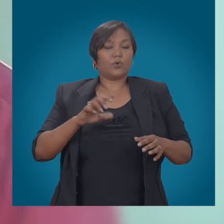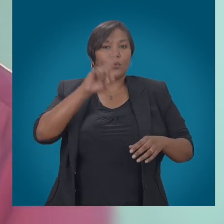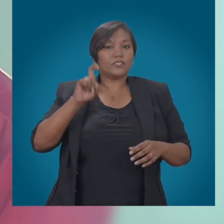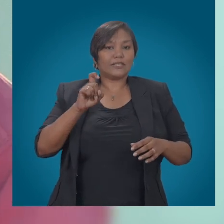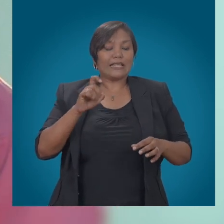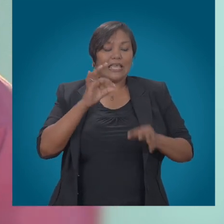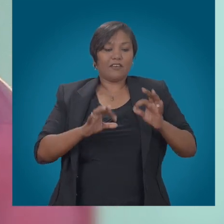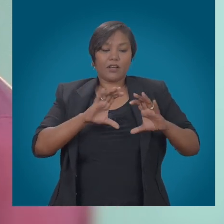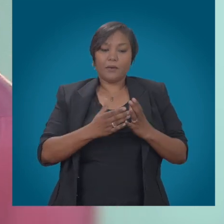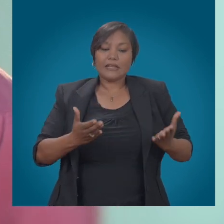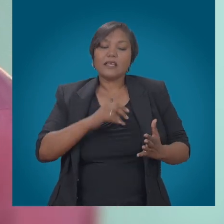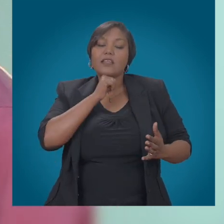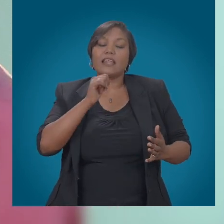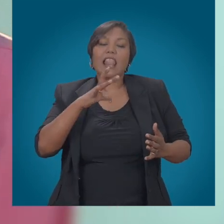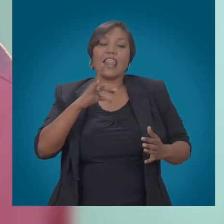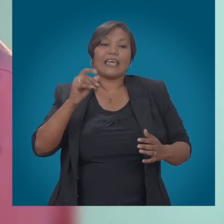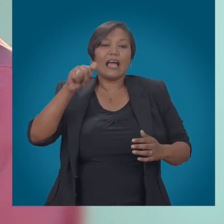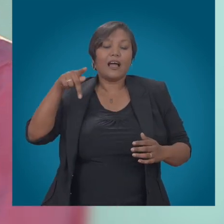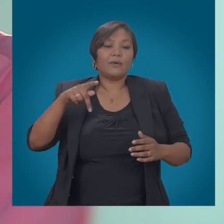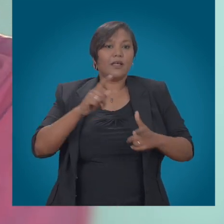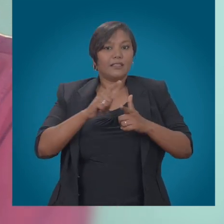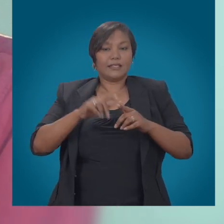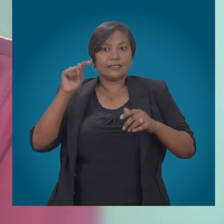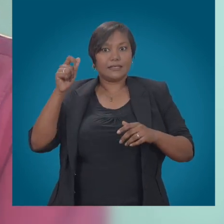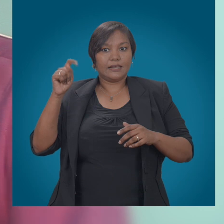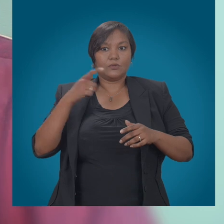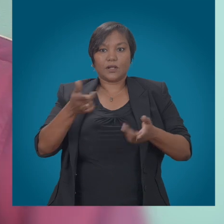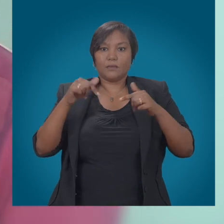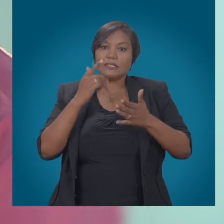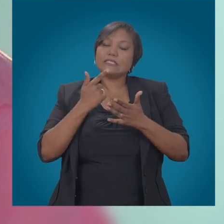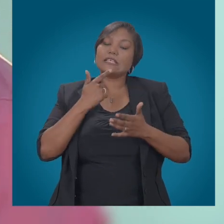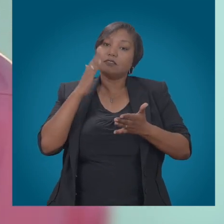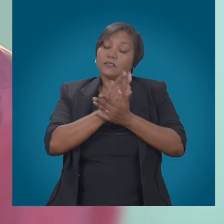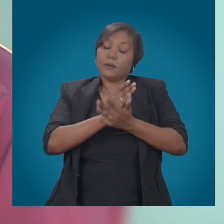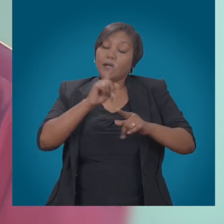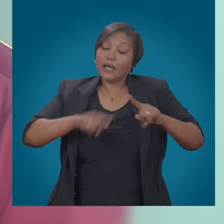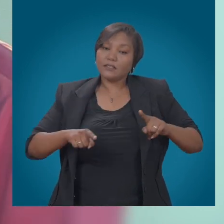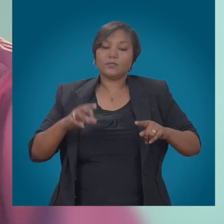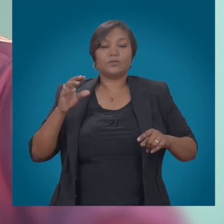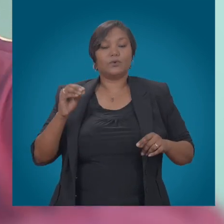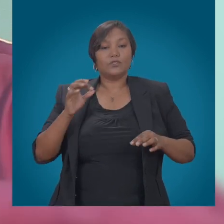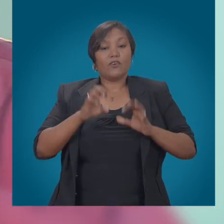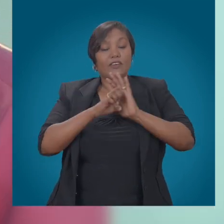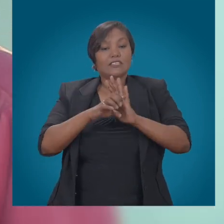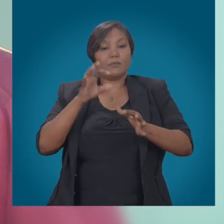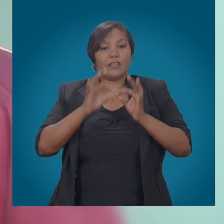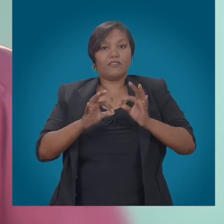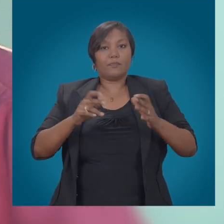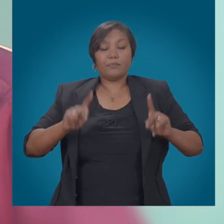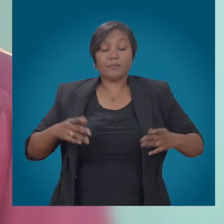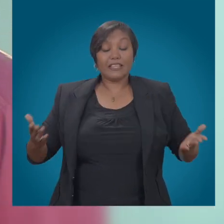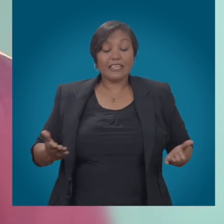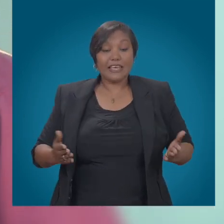with software and the network, the telecommunications authority comes in and says, no, you can't do that. So if locals